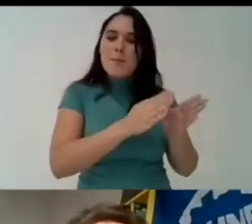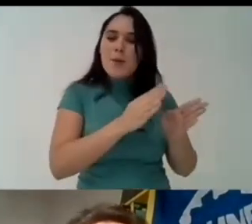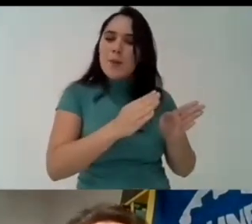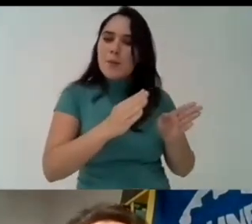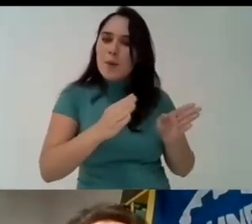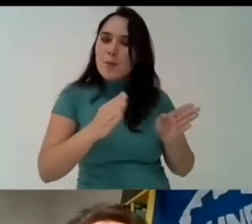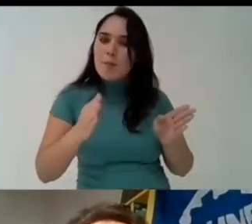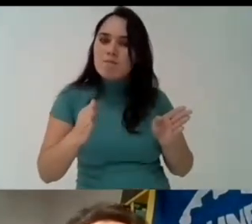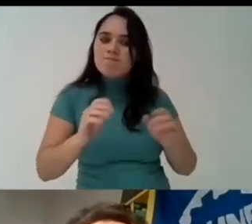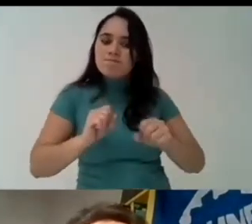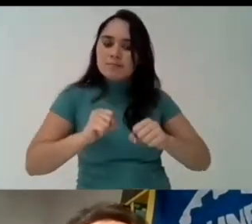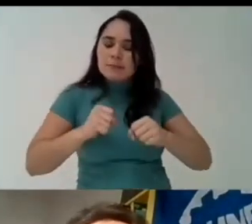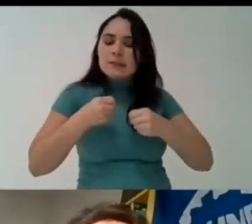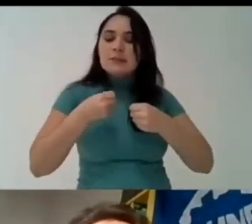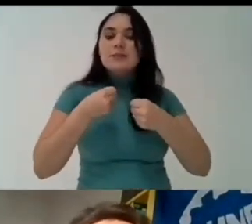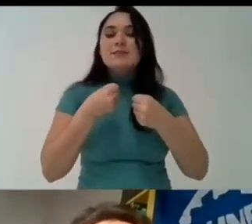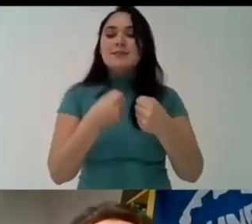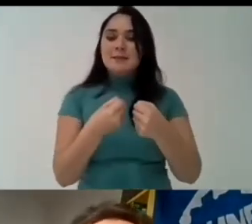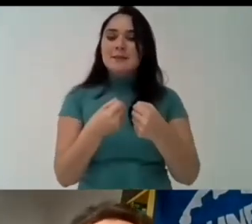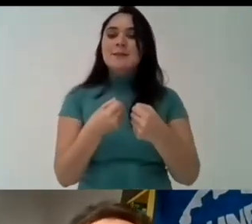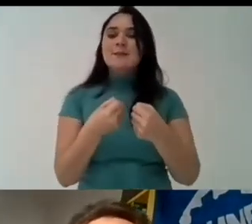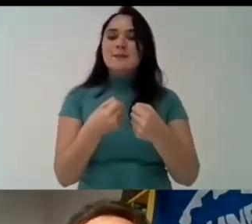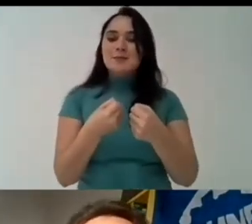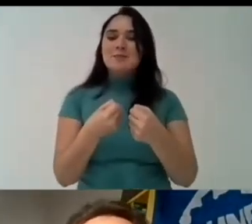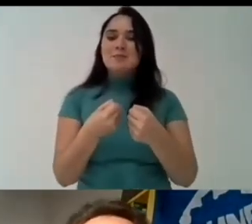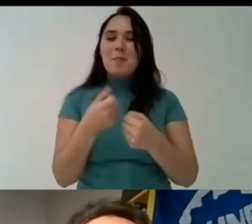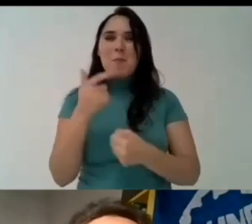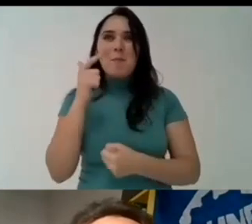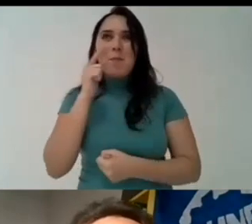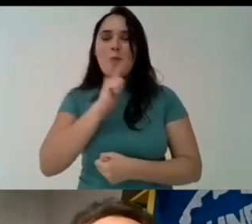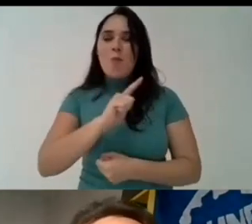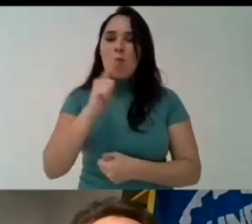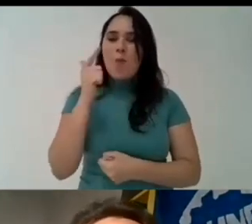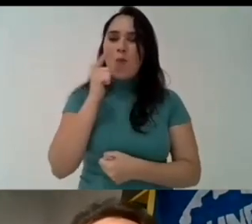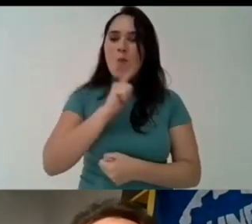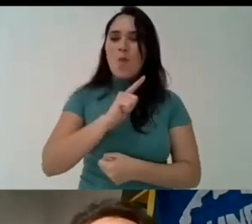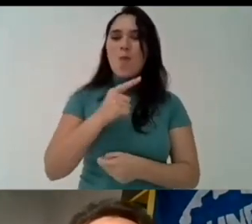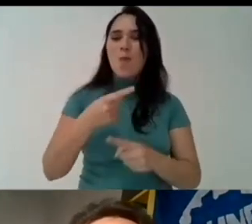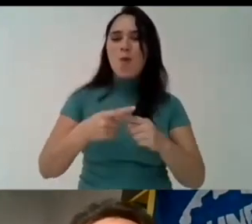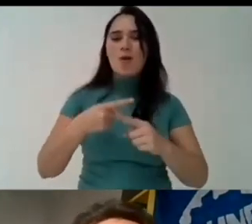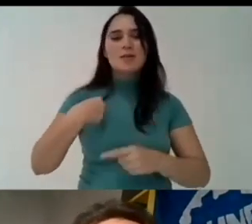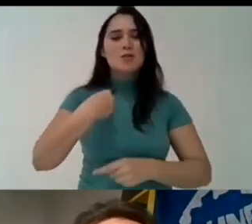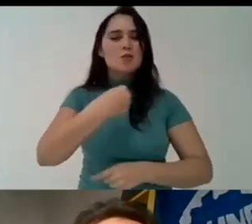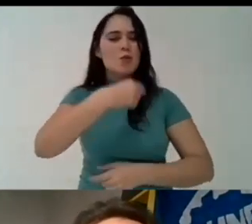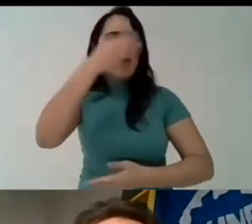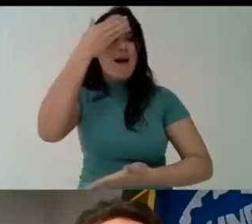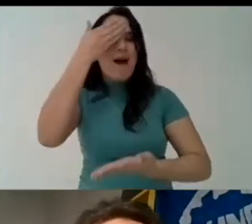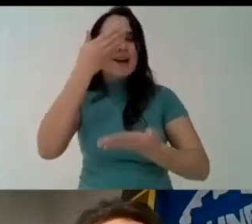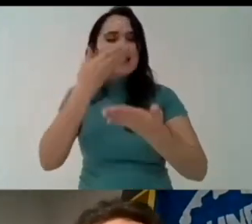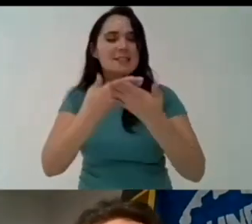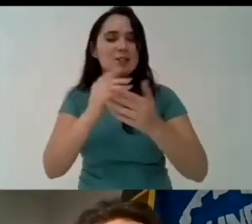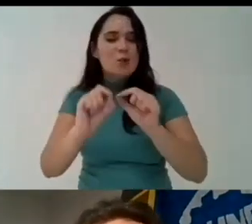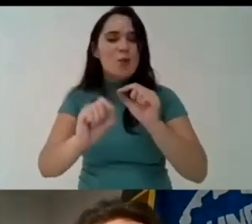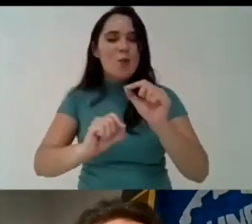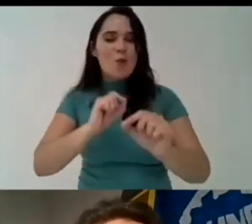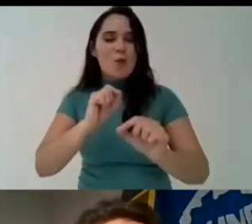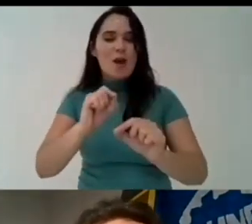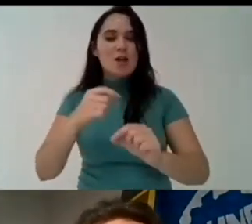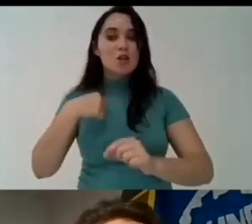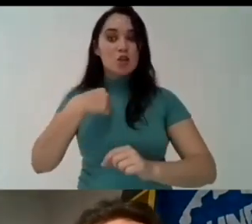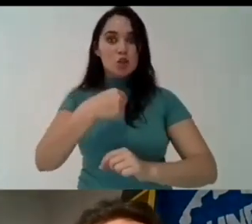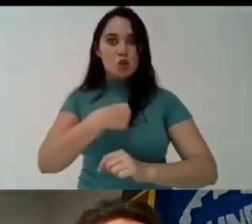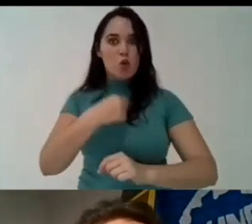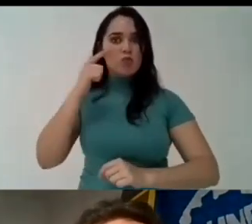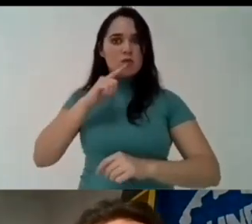in our indigenous communities and it is something that we youngsters in our community we are